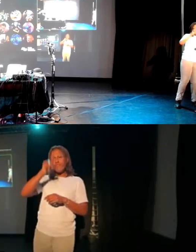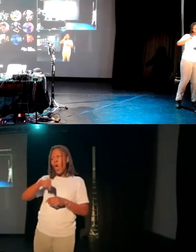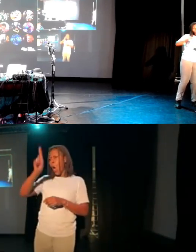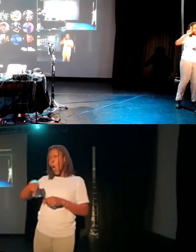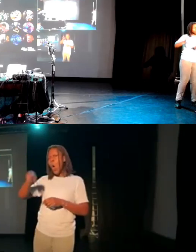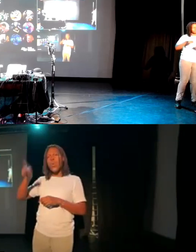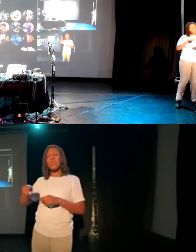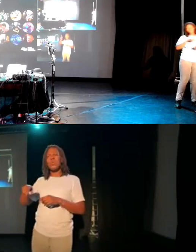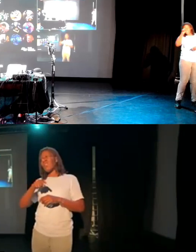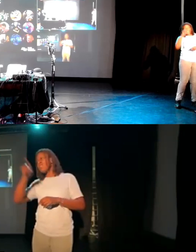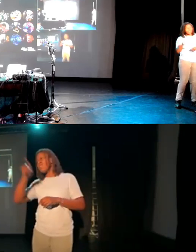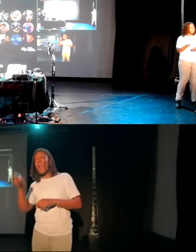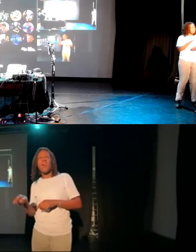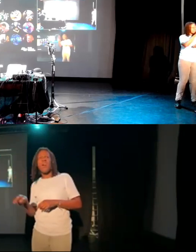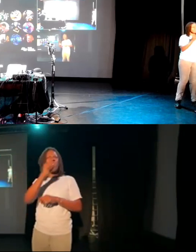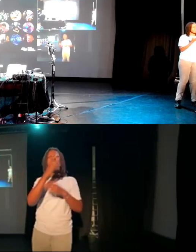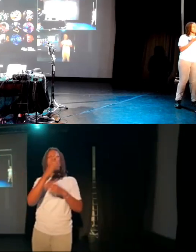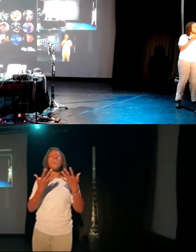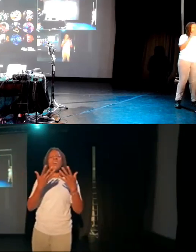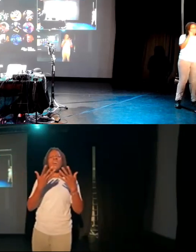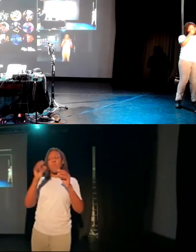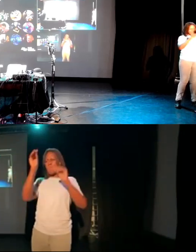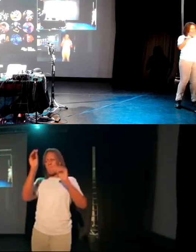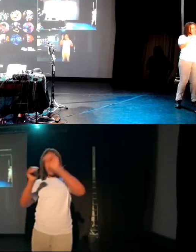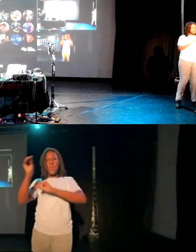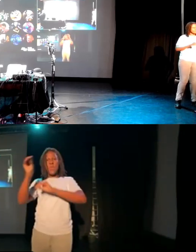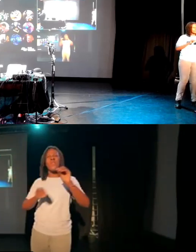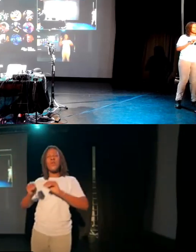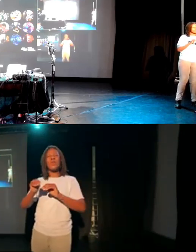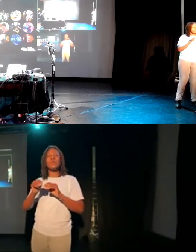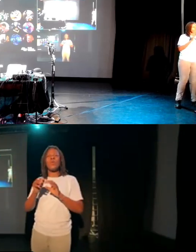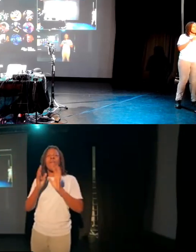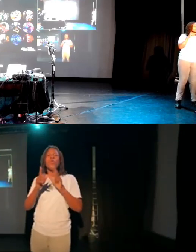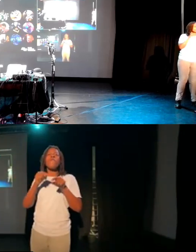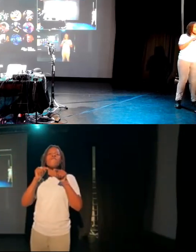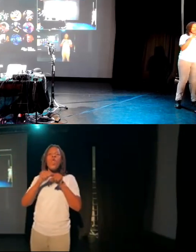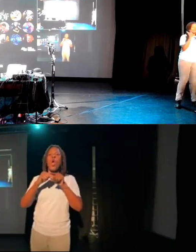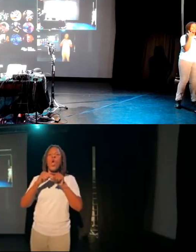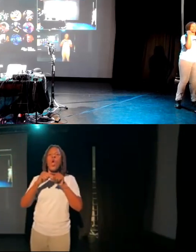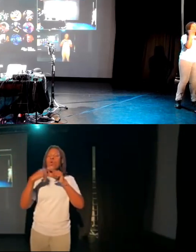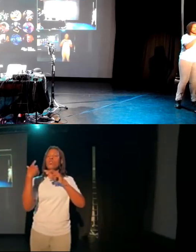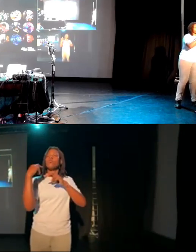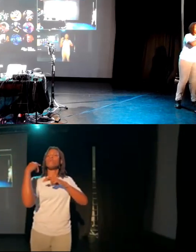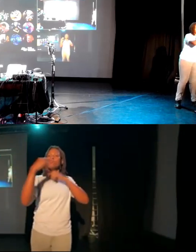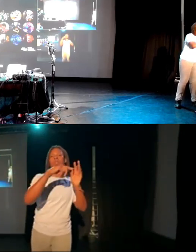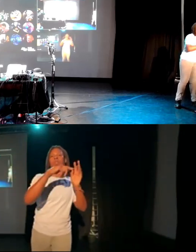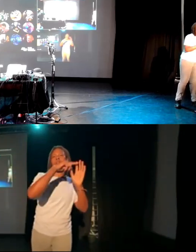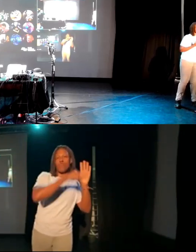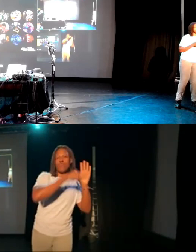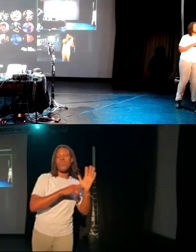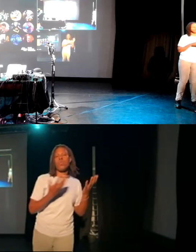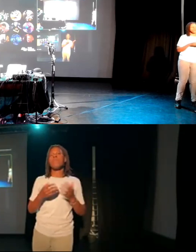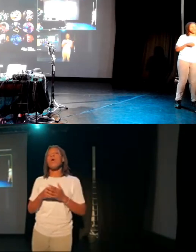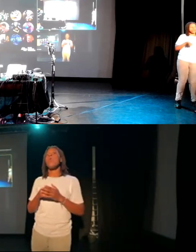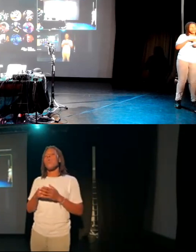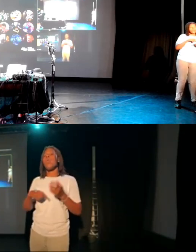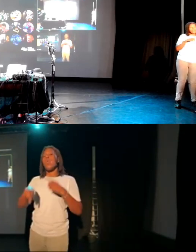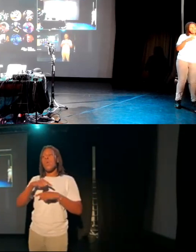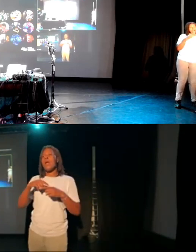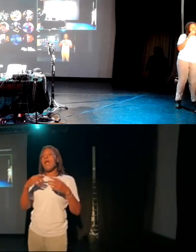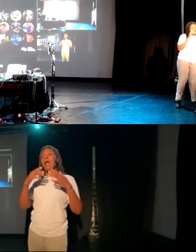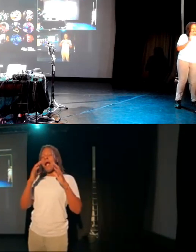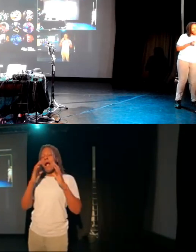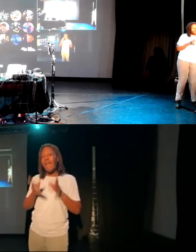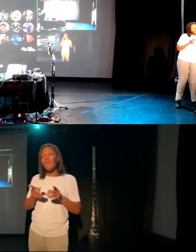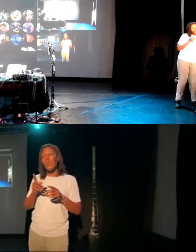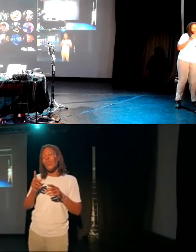choosing them at random. So we've still got that in the back of our mind. We've just got to get forward before we do the rather ambitious 32 that I was thinking